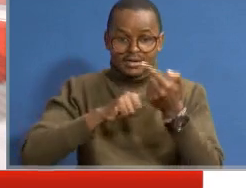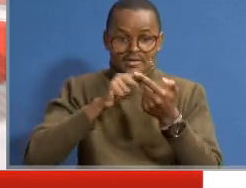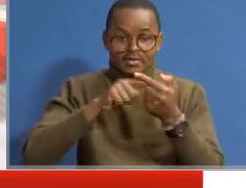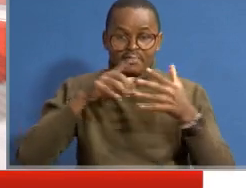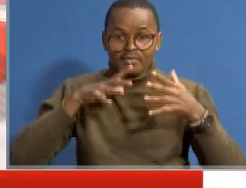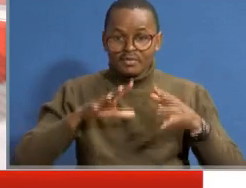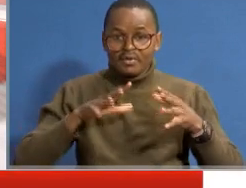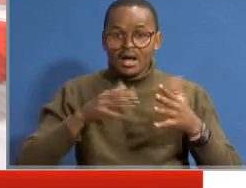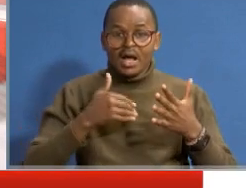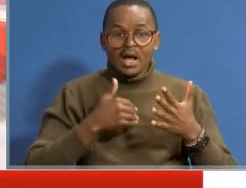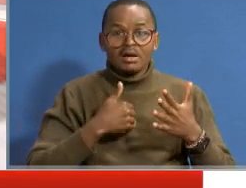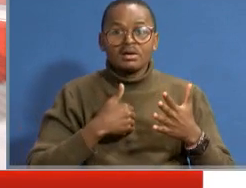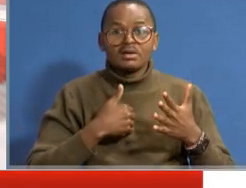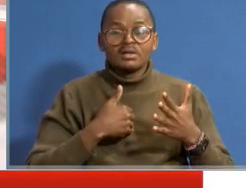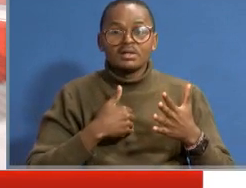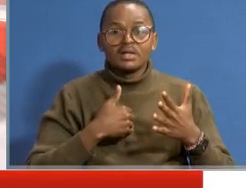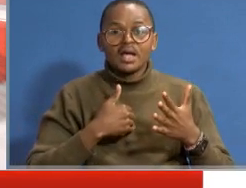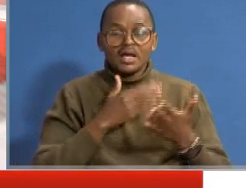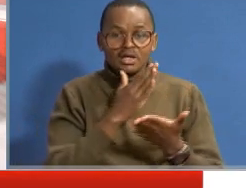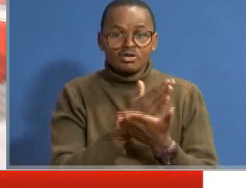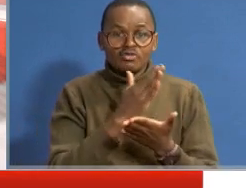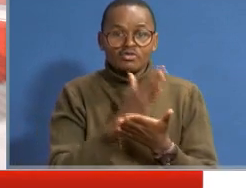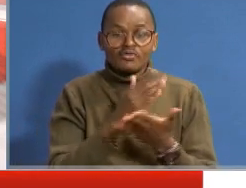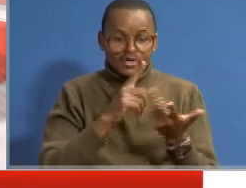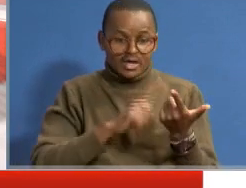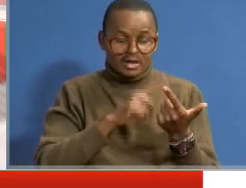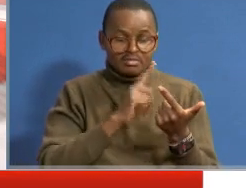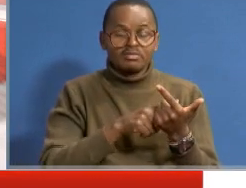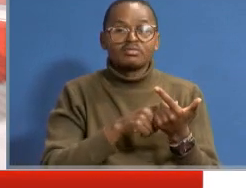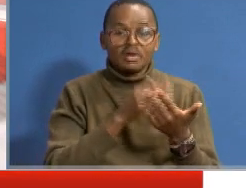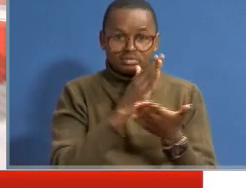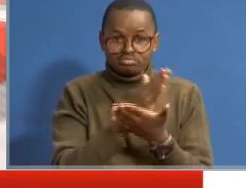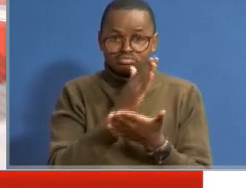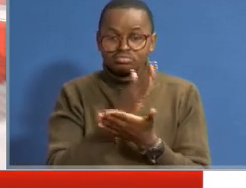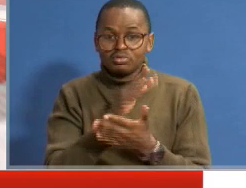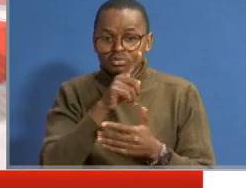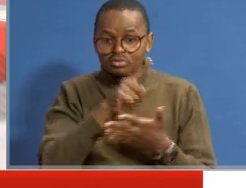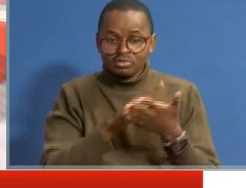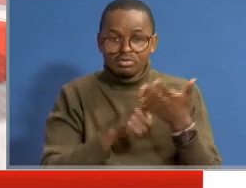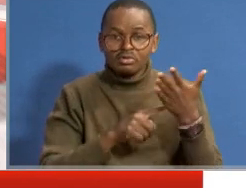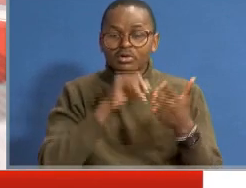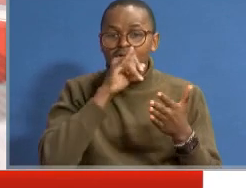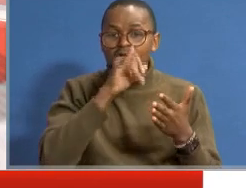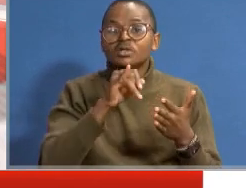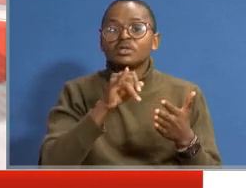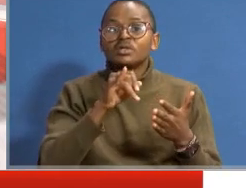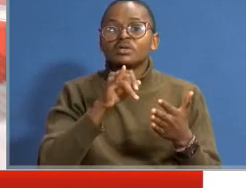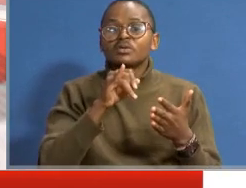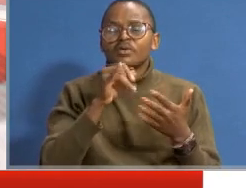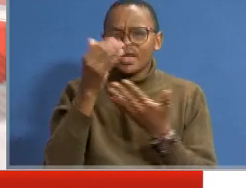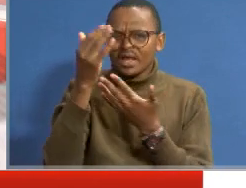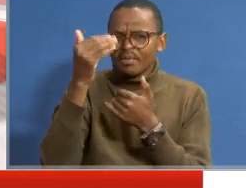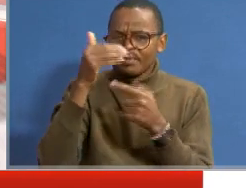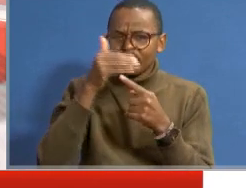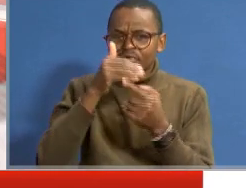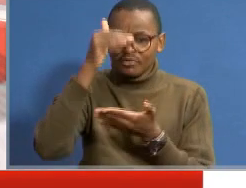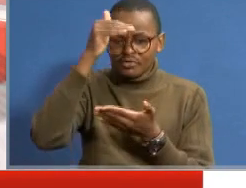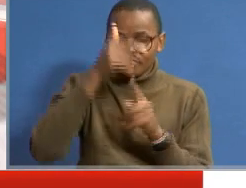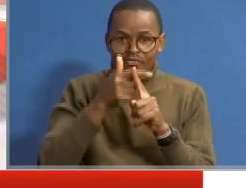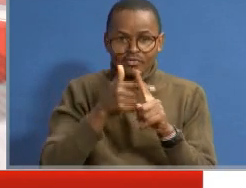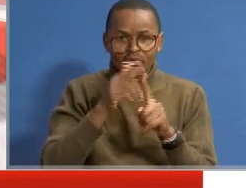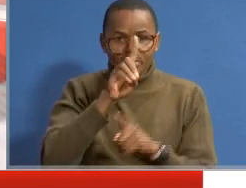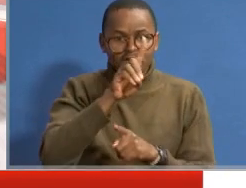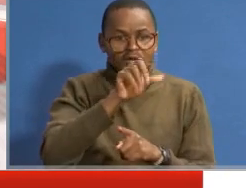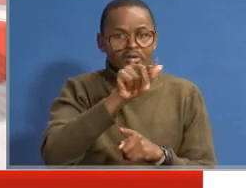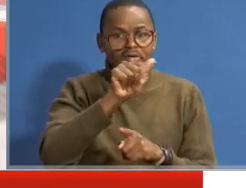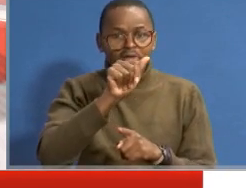looking forward to having a sincere count and an accurate count on the same. What is, what do you expect to be the deals from this data? What